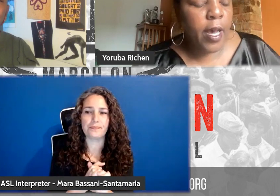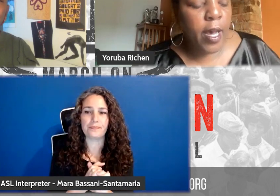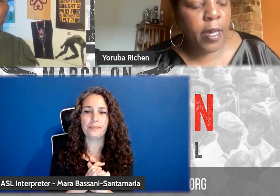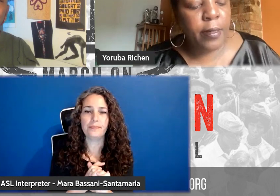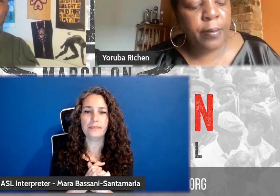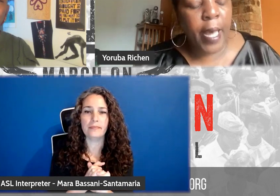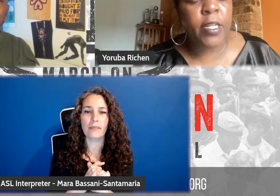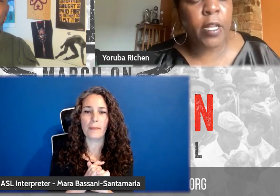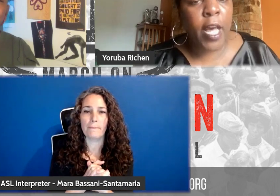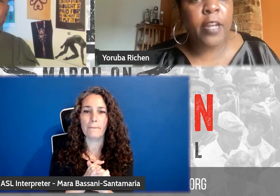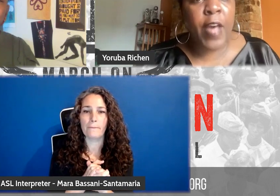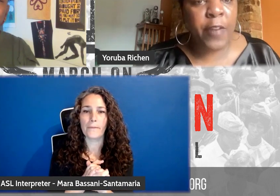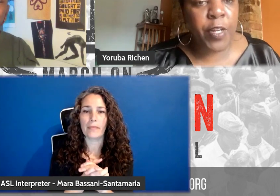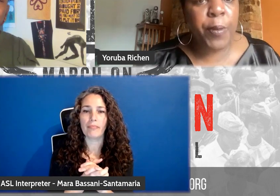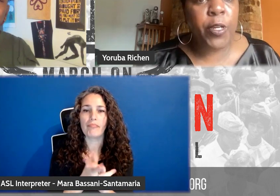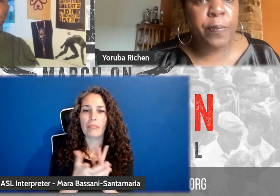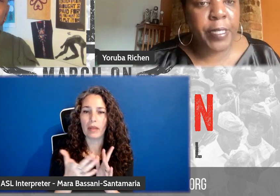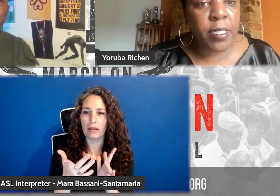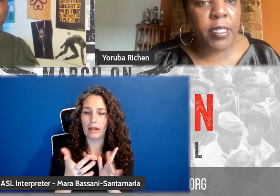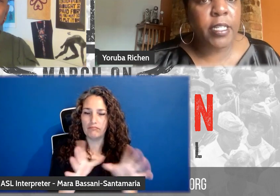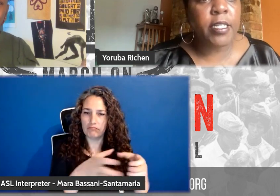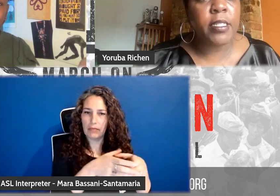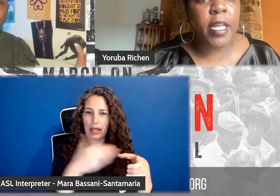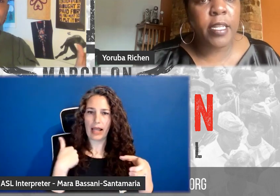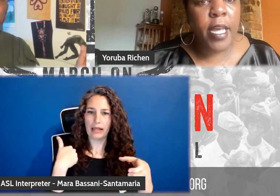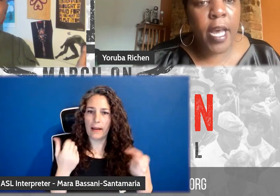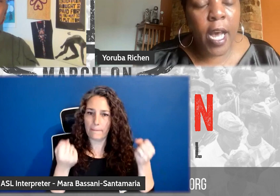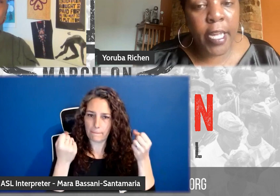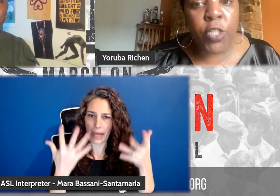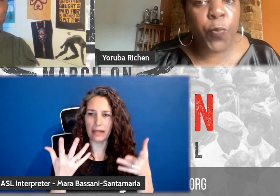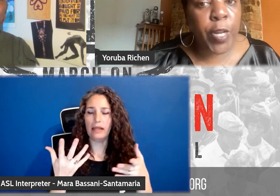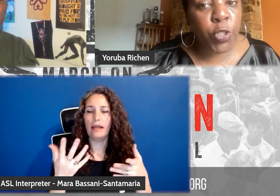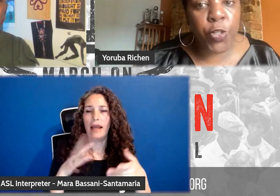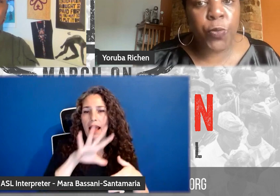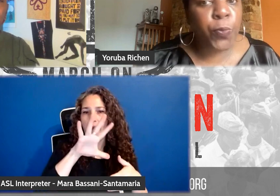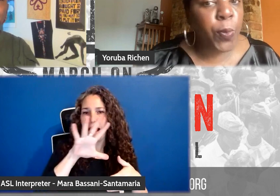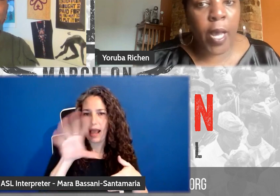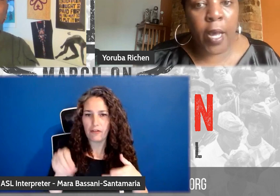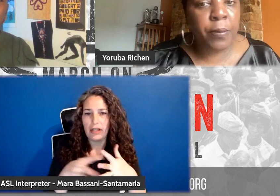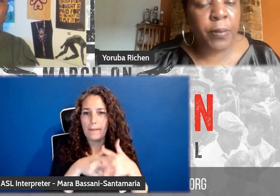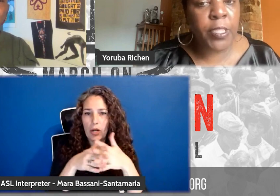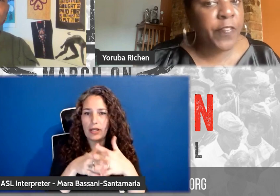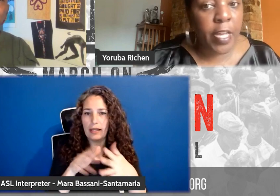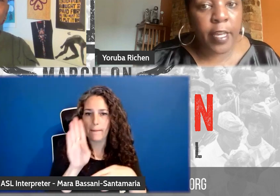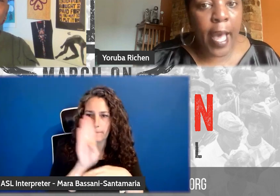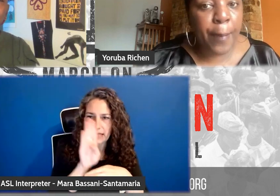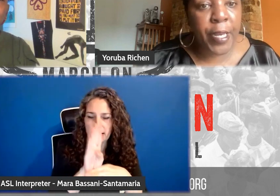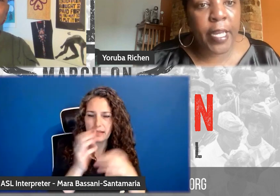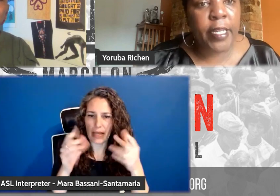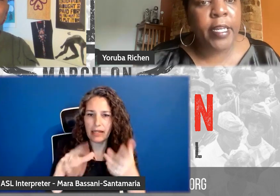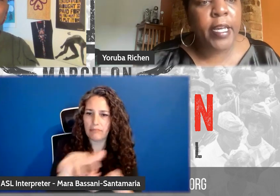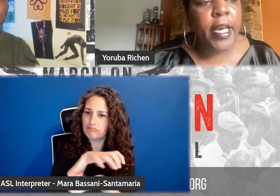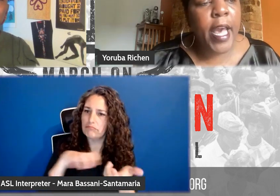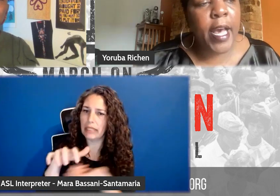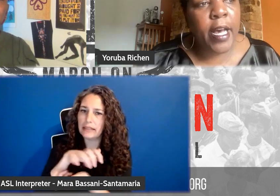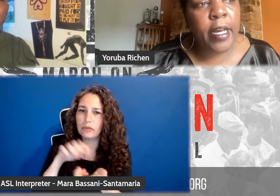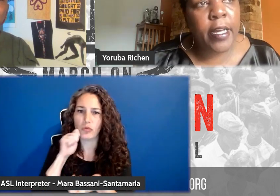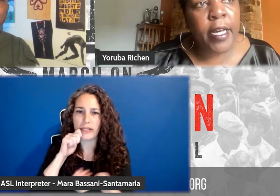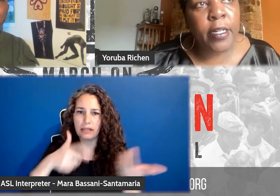had a lot of African American businesses and interracial living happening.